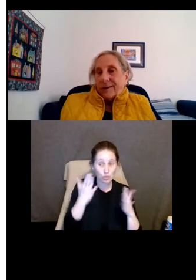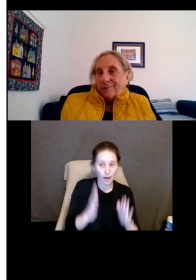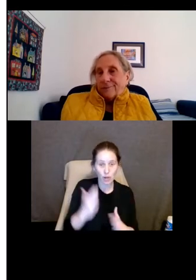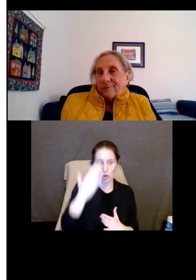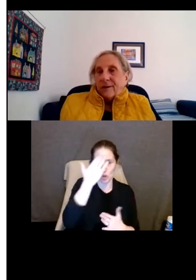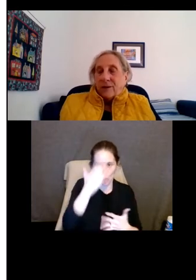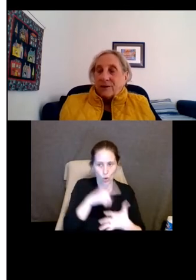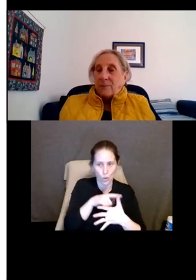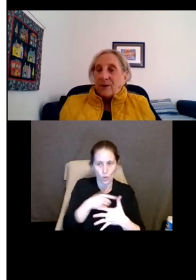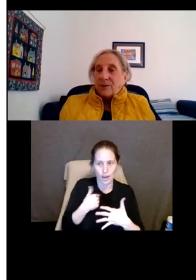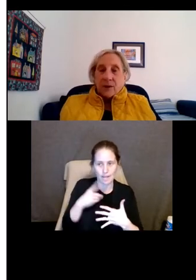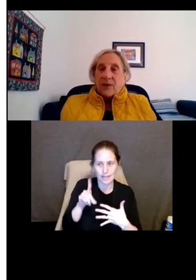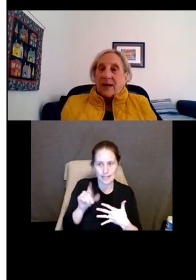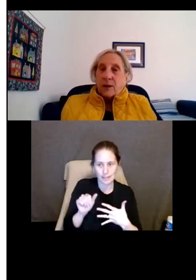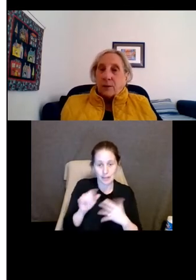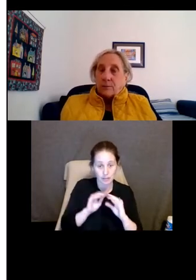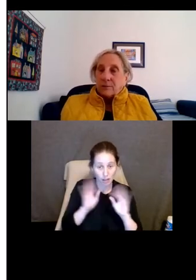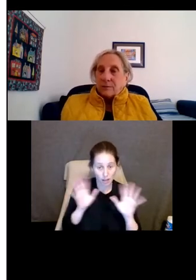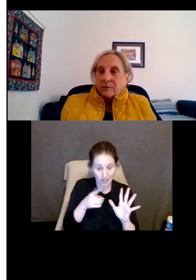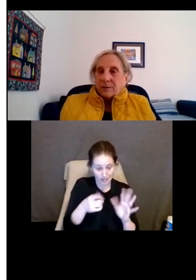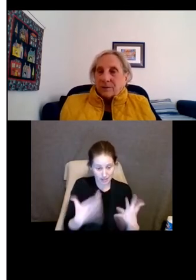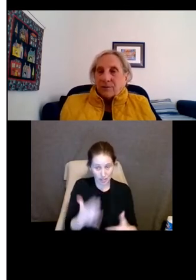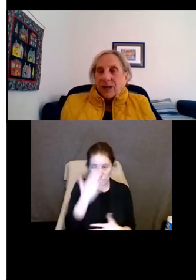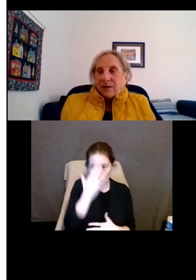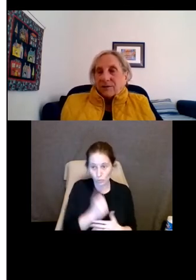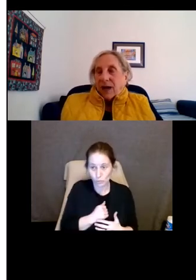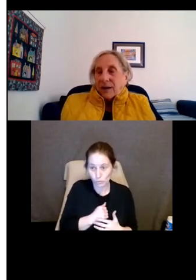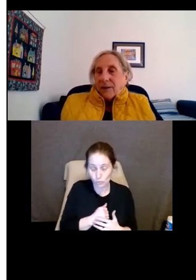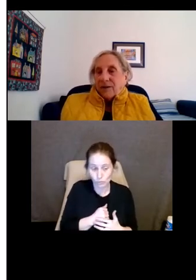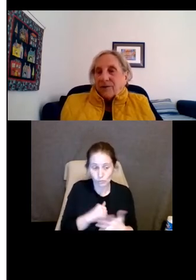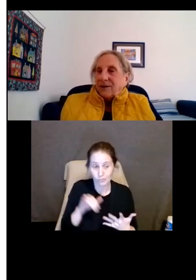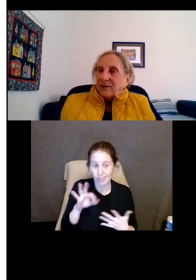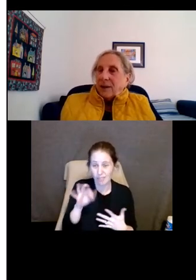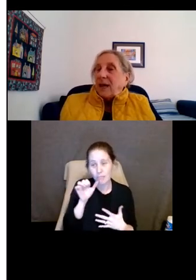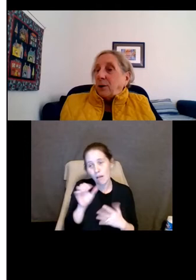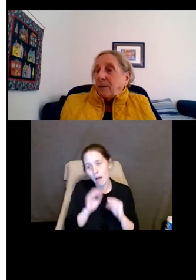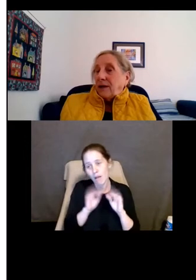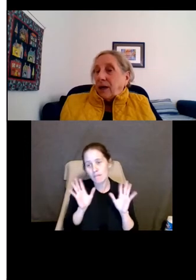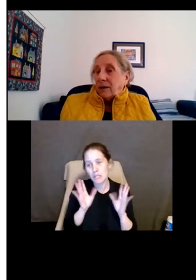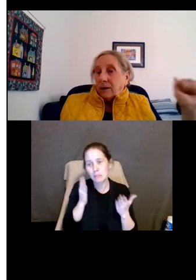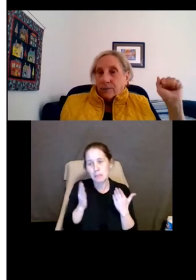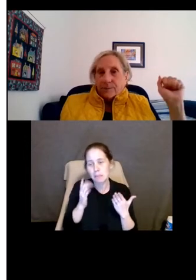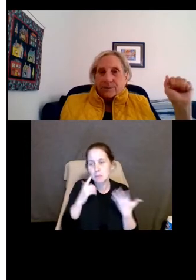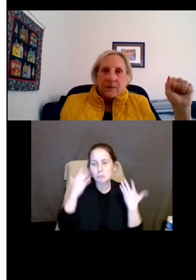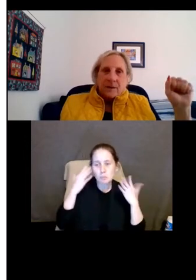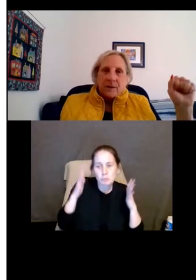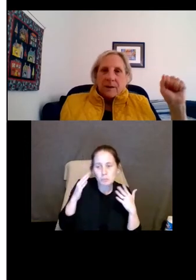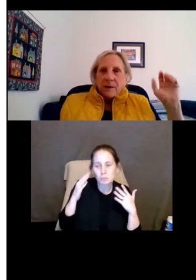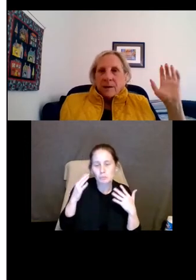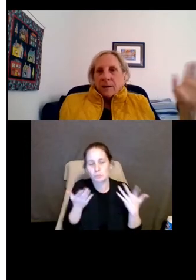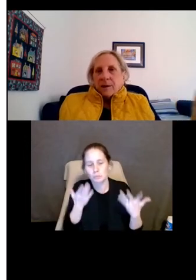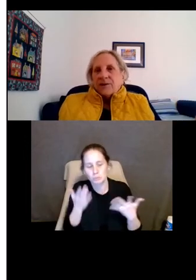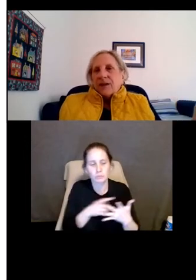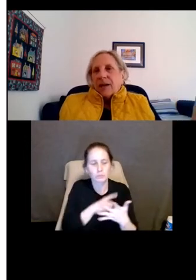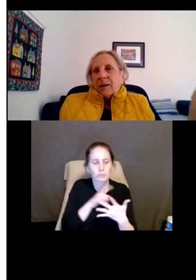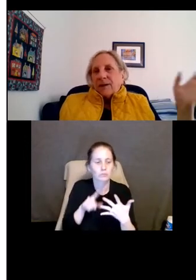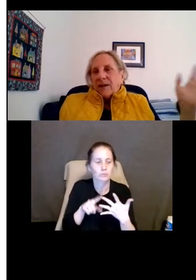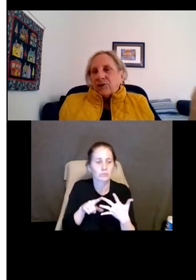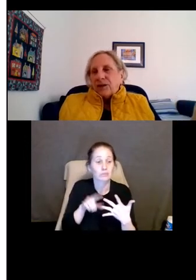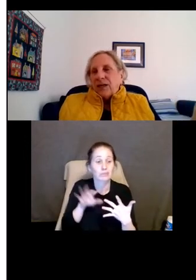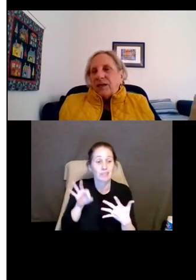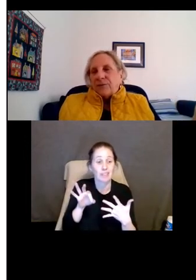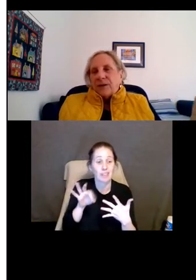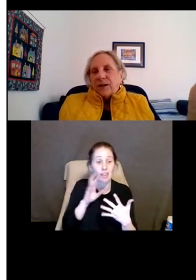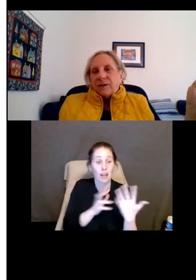a disability? If it's obvious, they know. If it's not obvious, they may or may not know. Is the